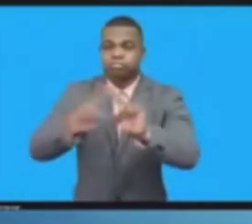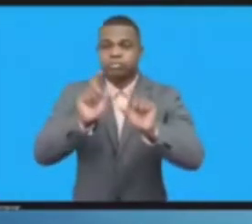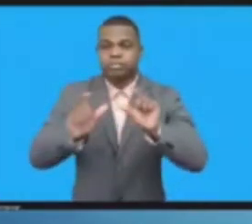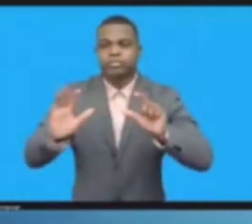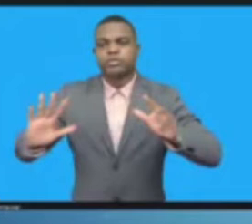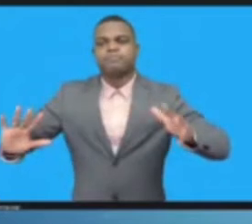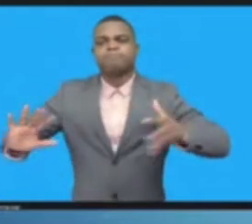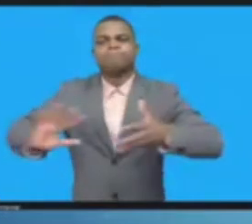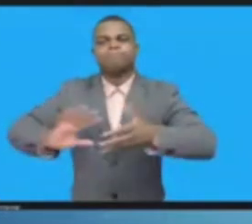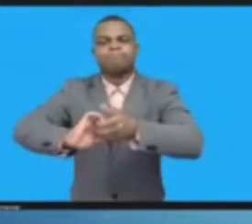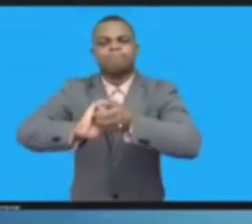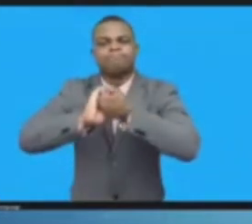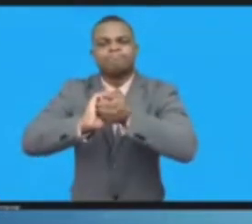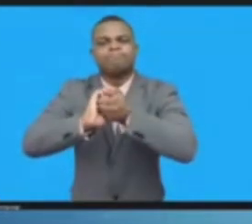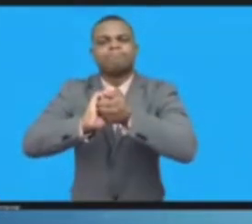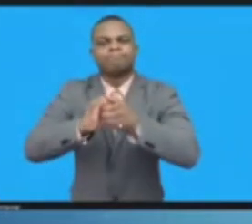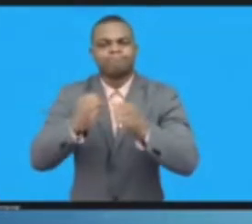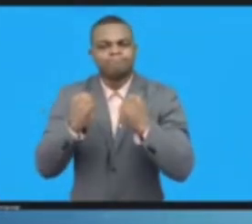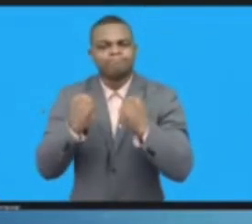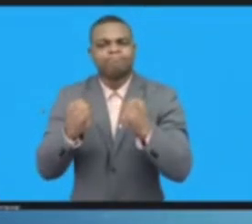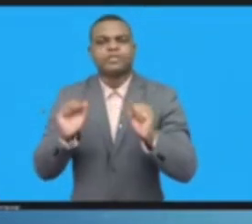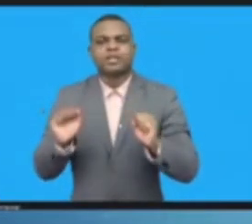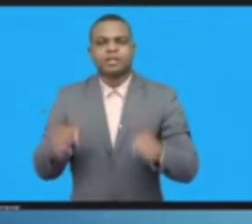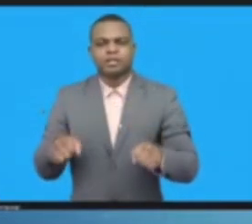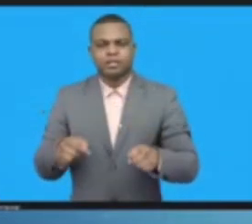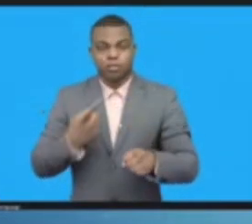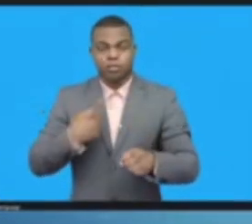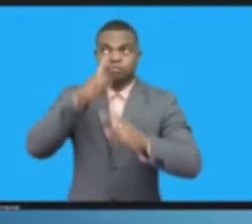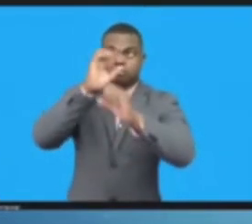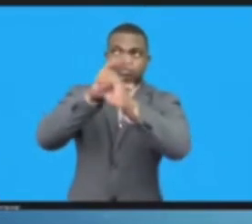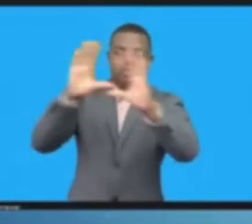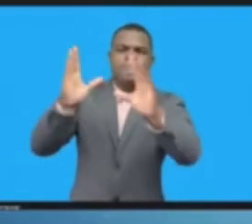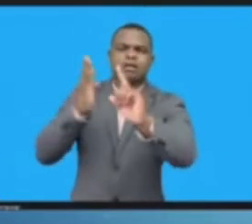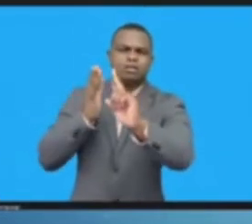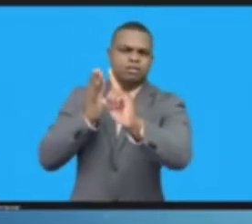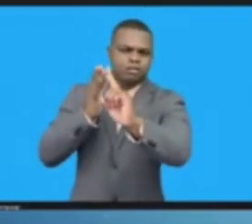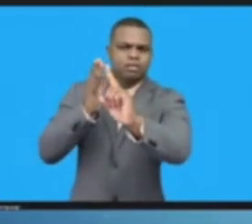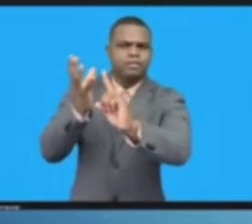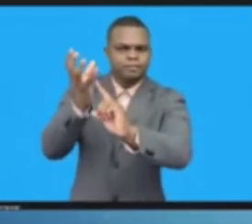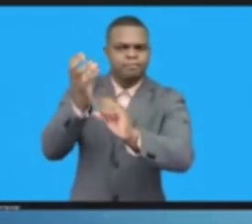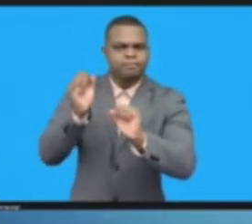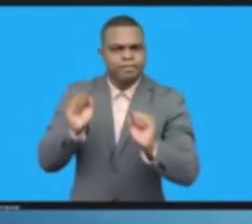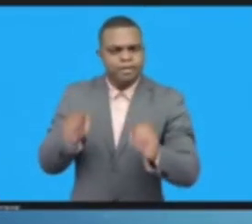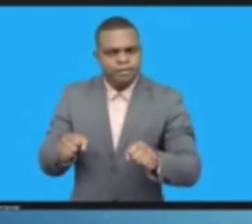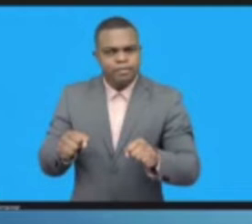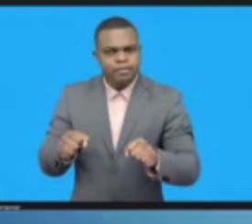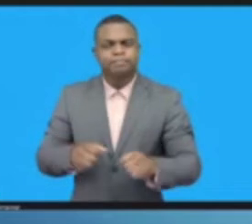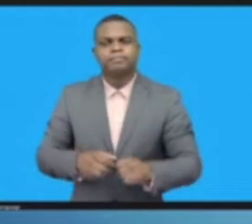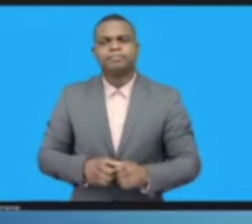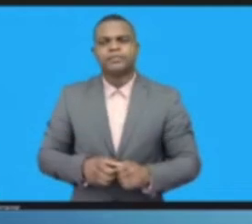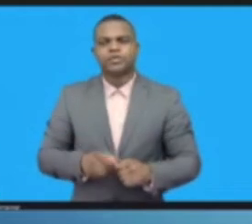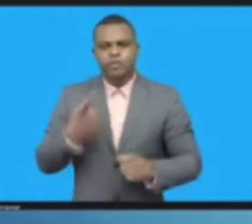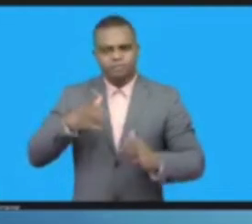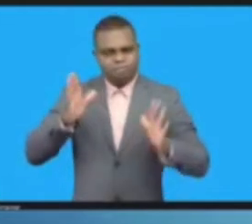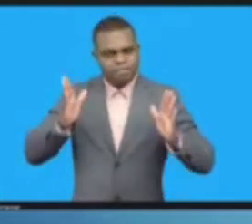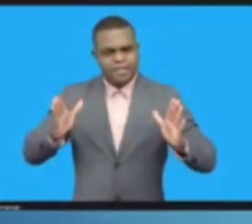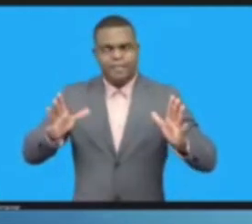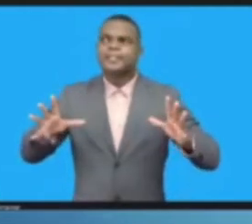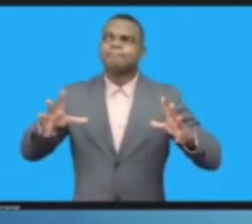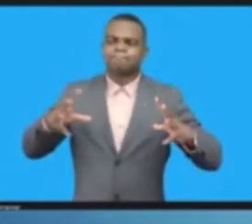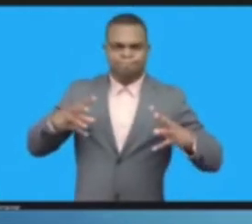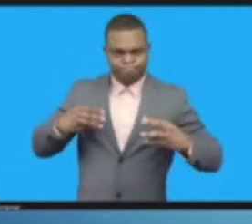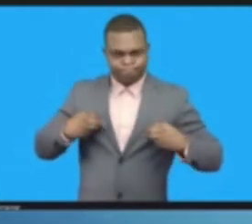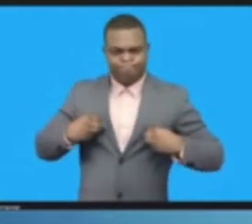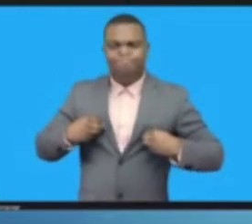not to do so would mean squandering, squashing the greatest opportunity that humanity